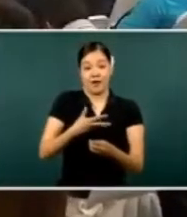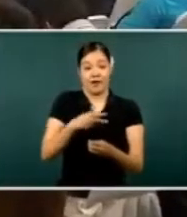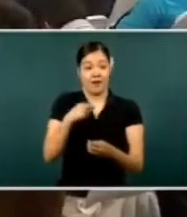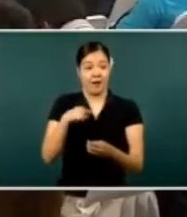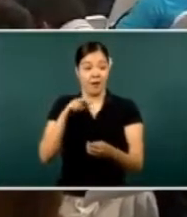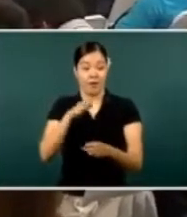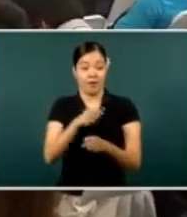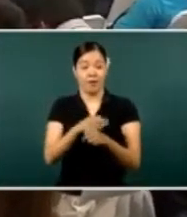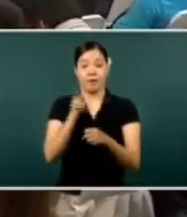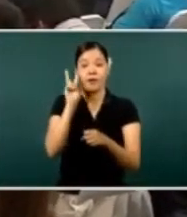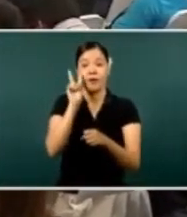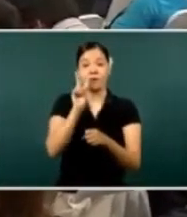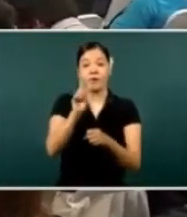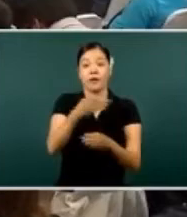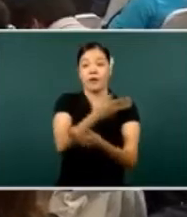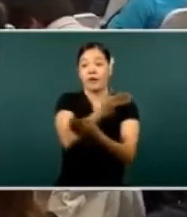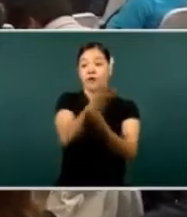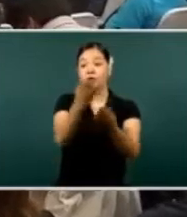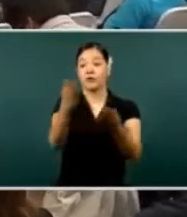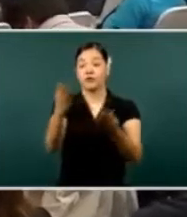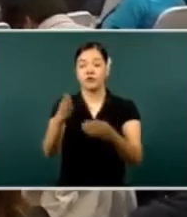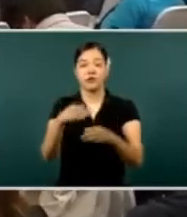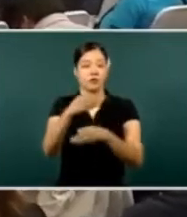happy to count on the